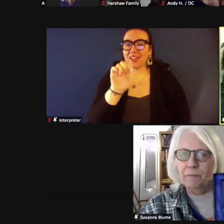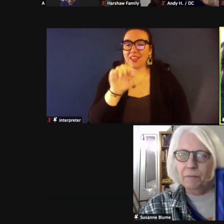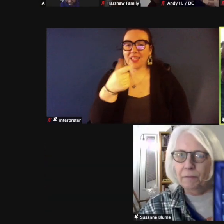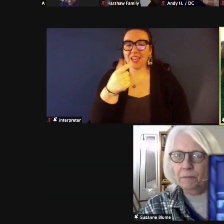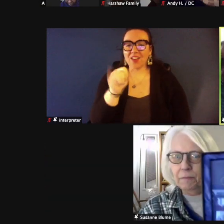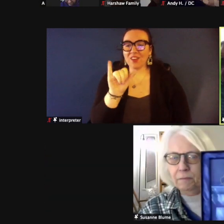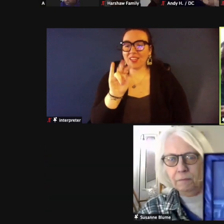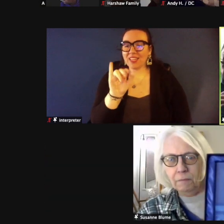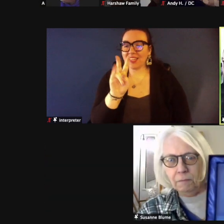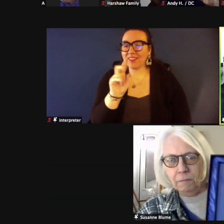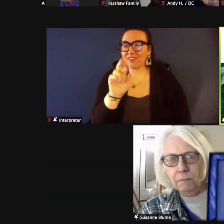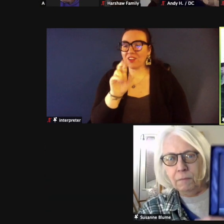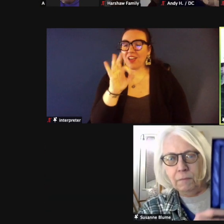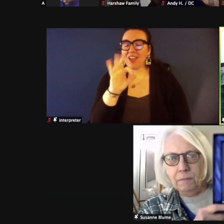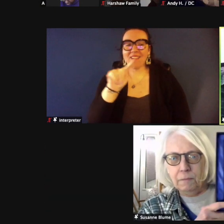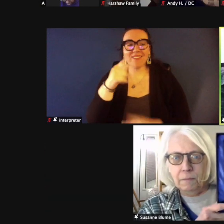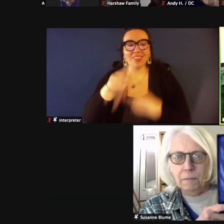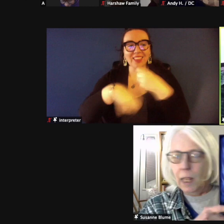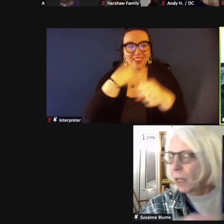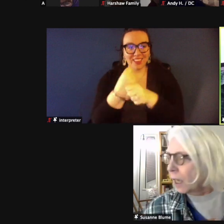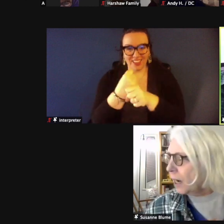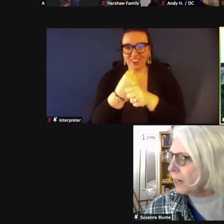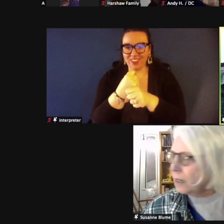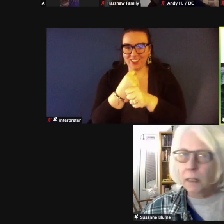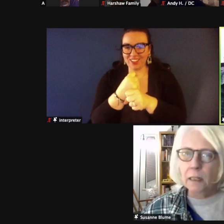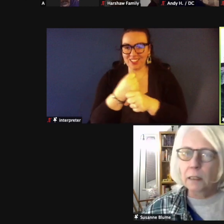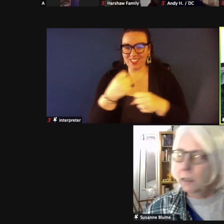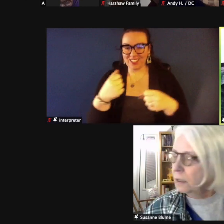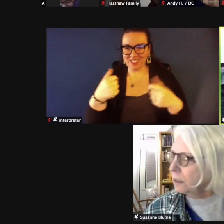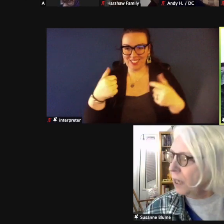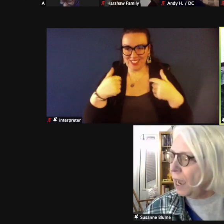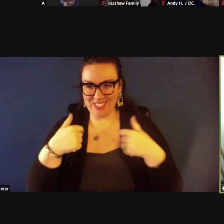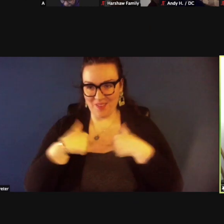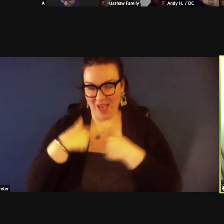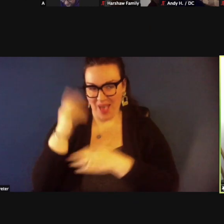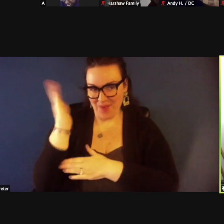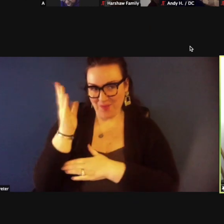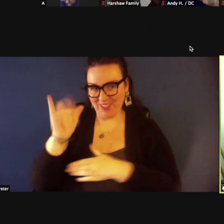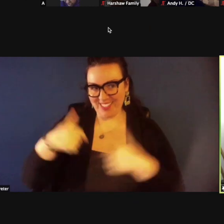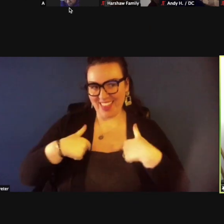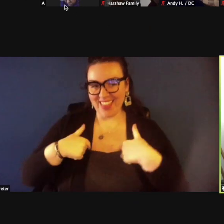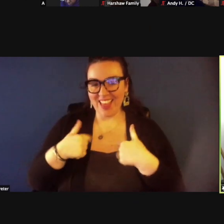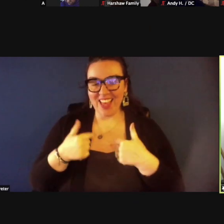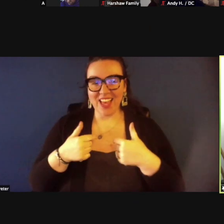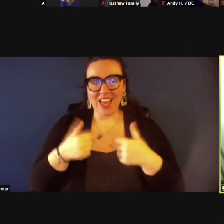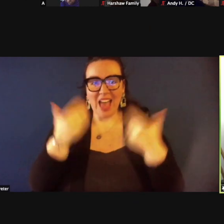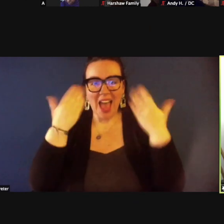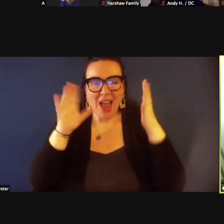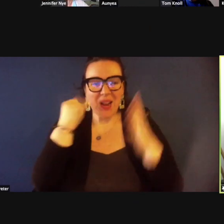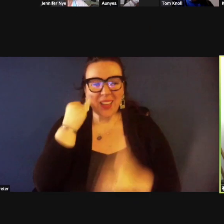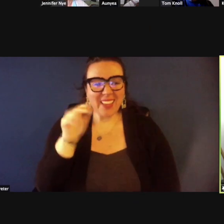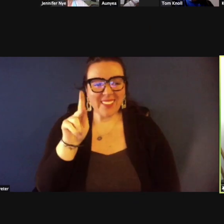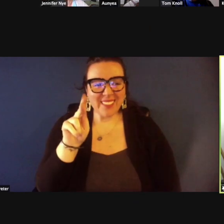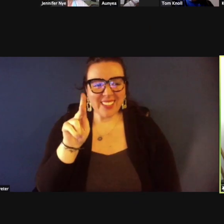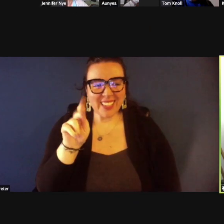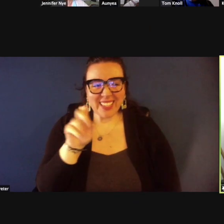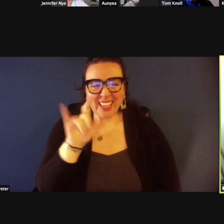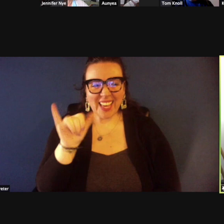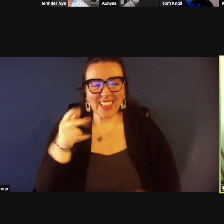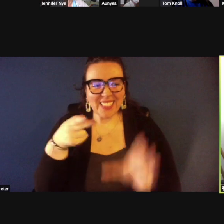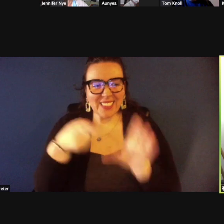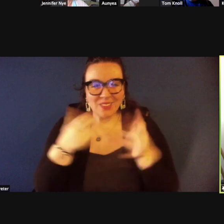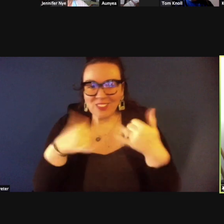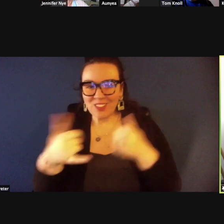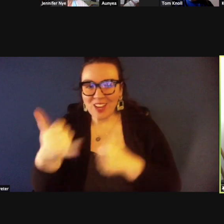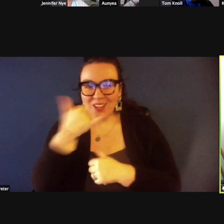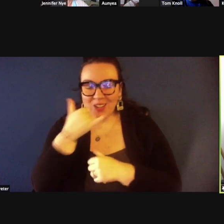um so i'm going to present that so i will yeah i don't know if kelly made it on she she tried to call me and